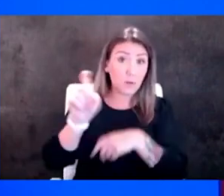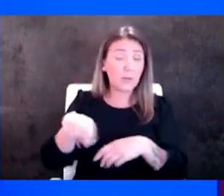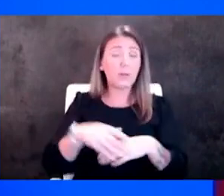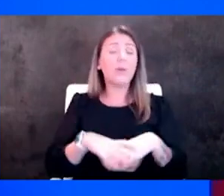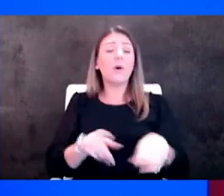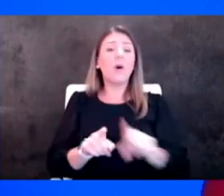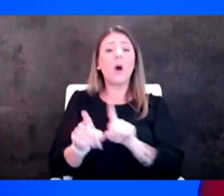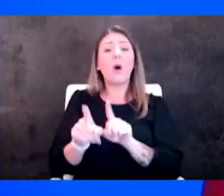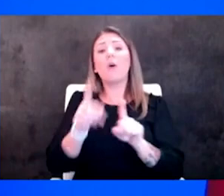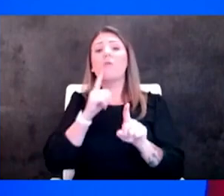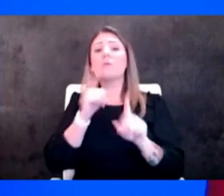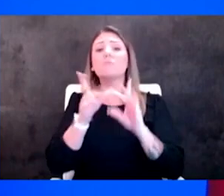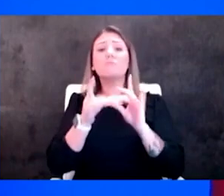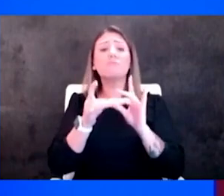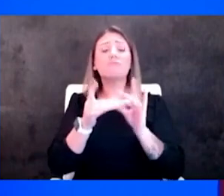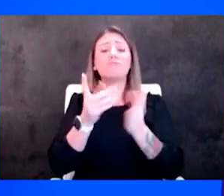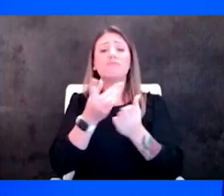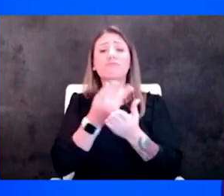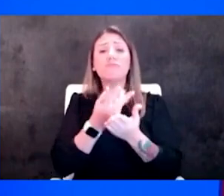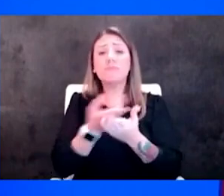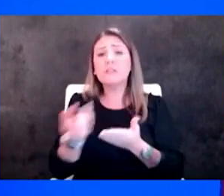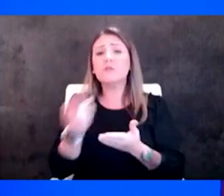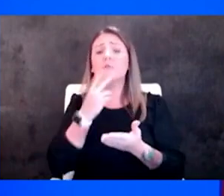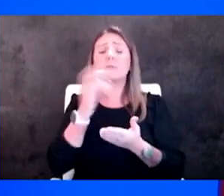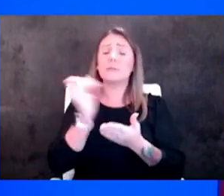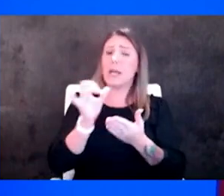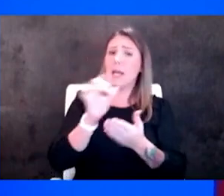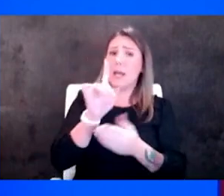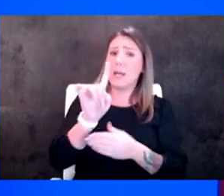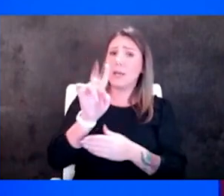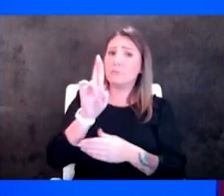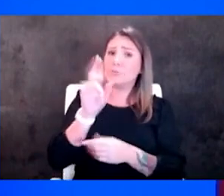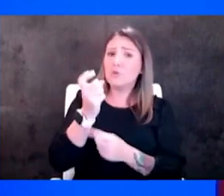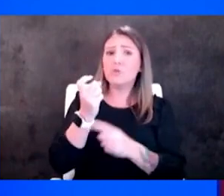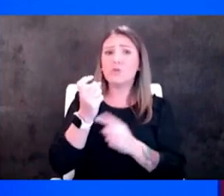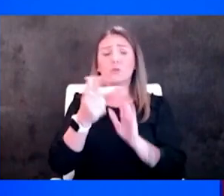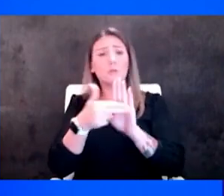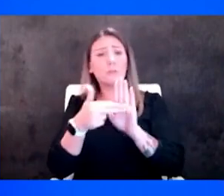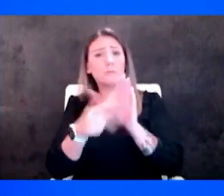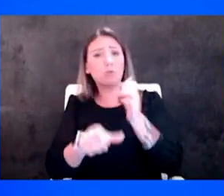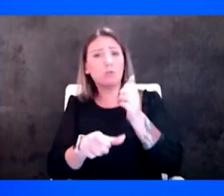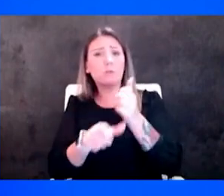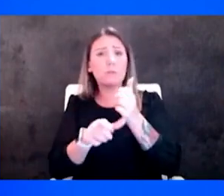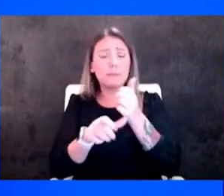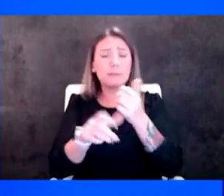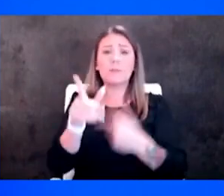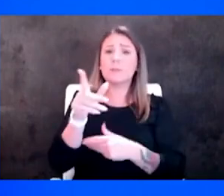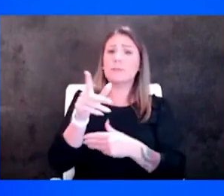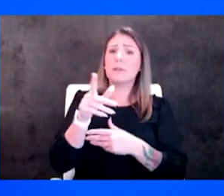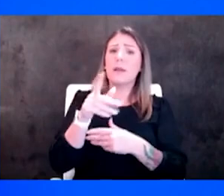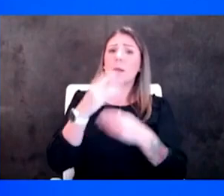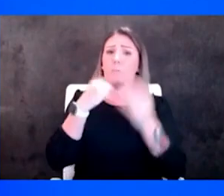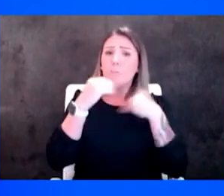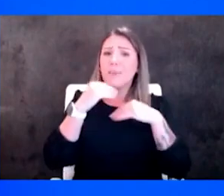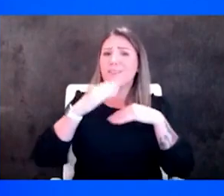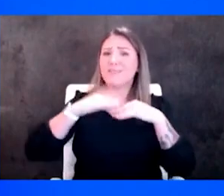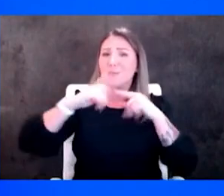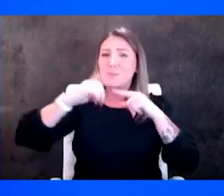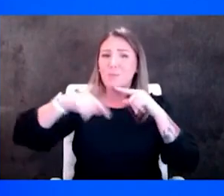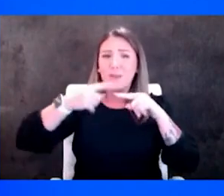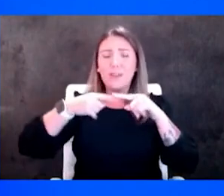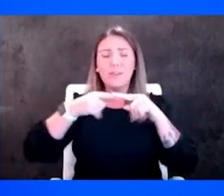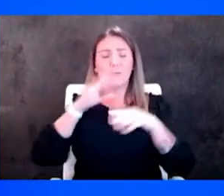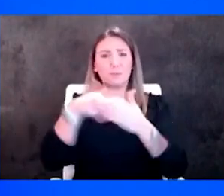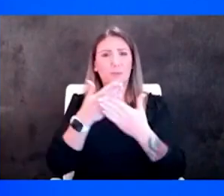resources like prescription assistance meals on wheels all the sort of support that a patient needs between those physician